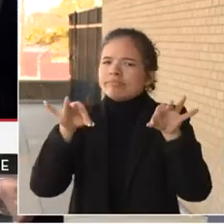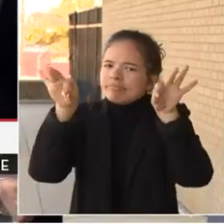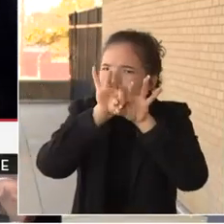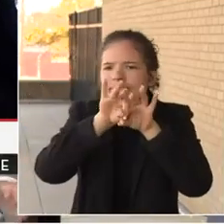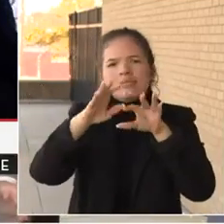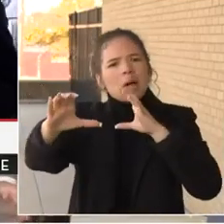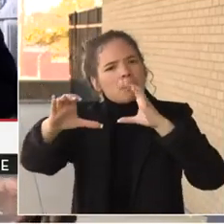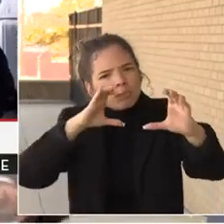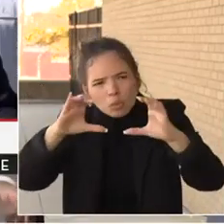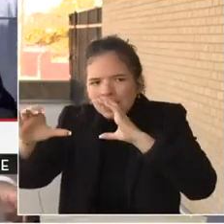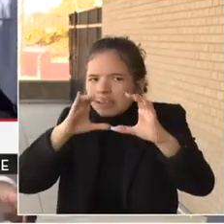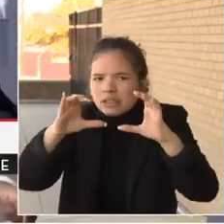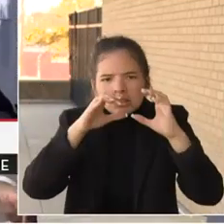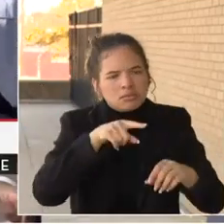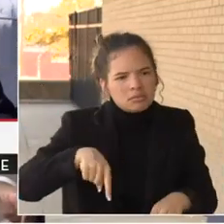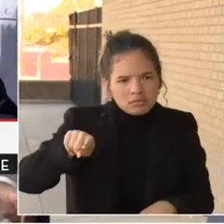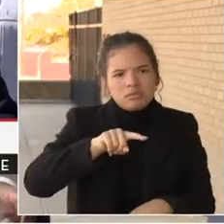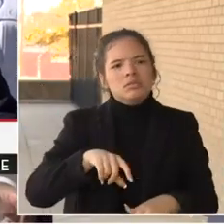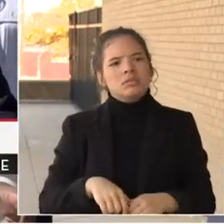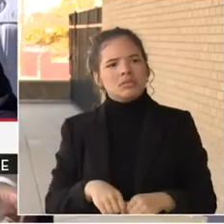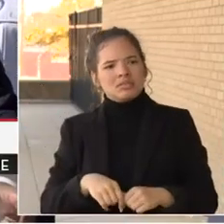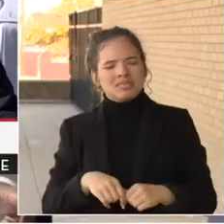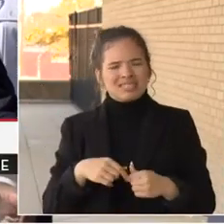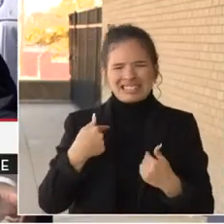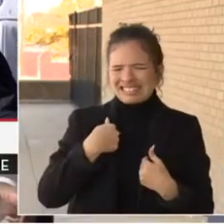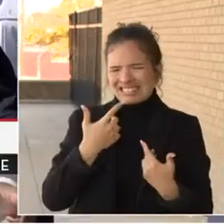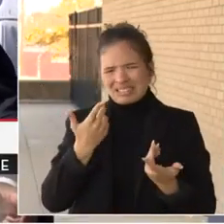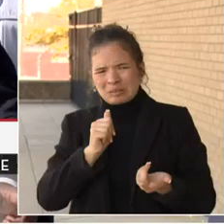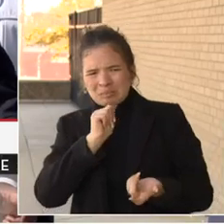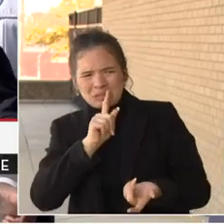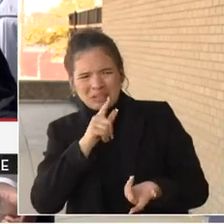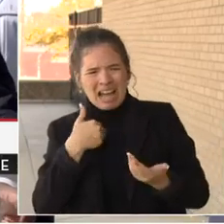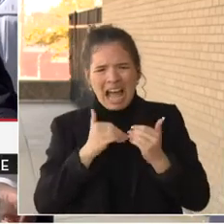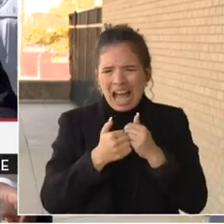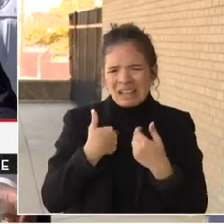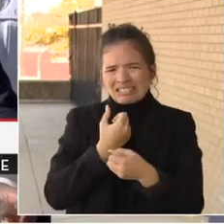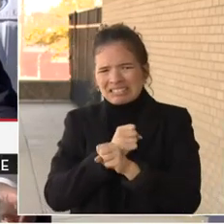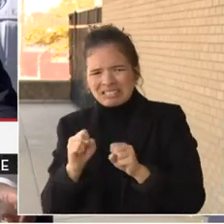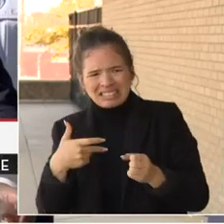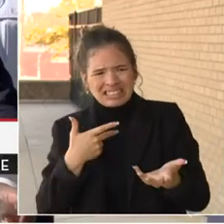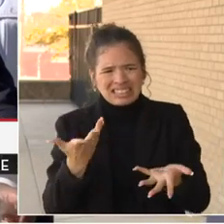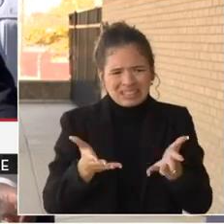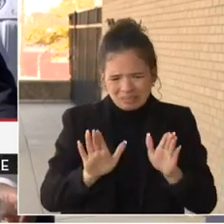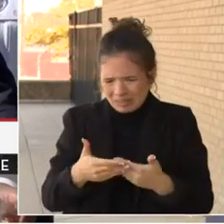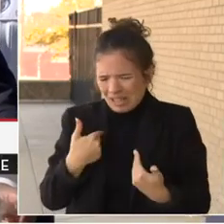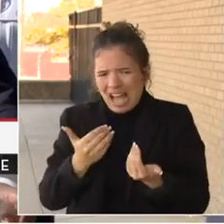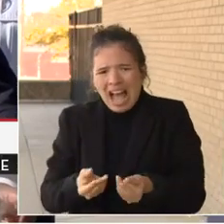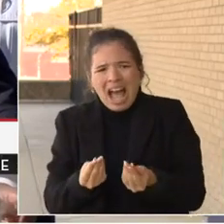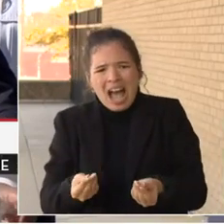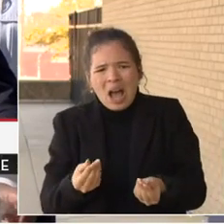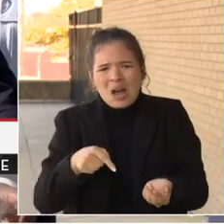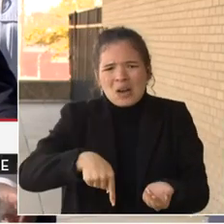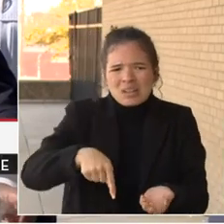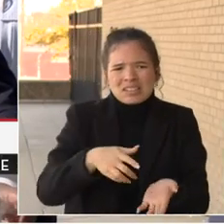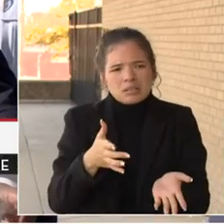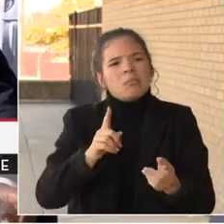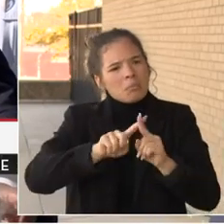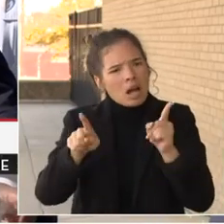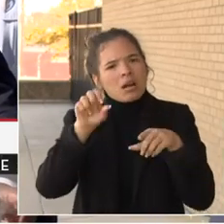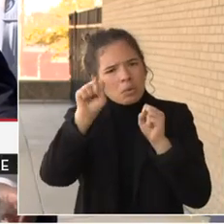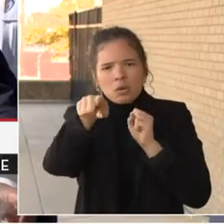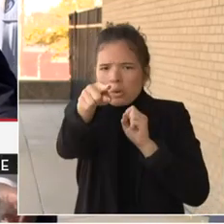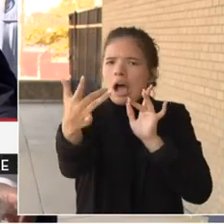about some of the ways that you can maintain your safety during the holiday season, keep your packages safe, then reach out to